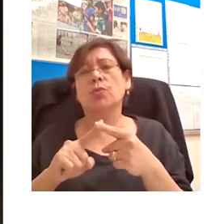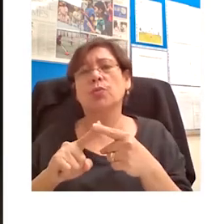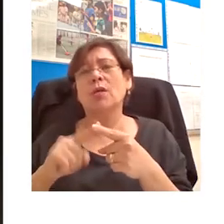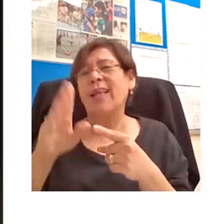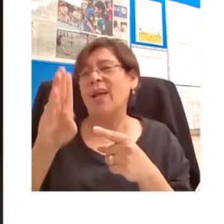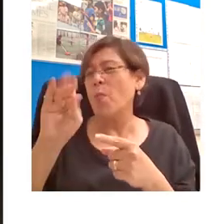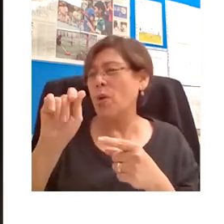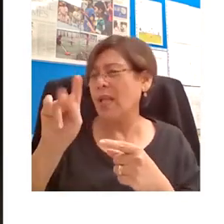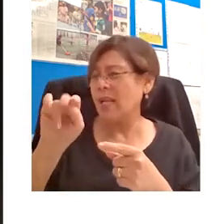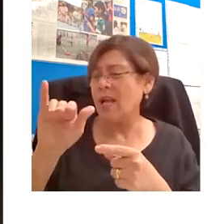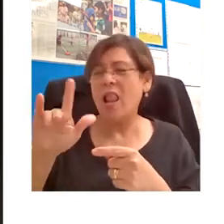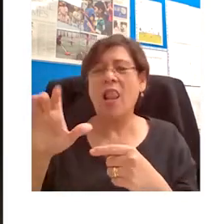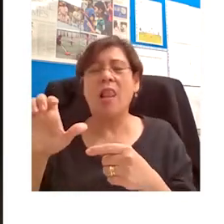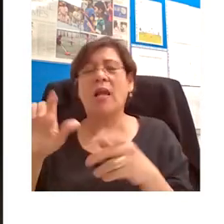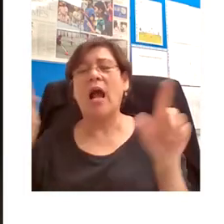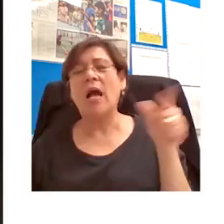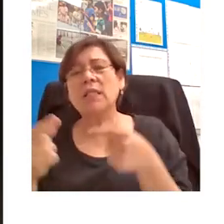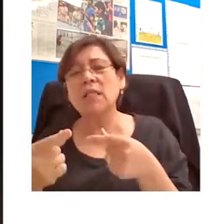In fact,